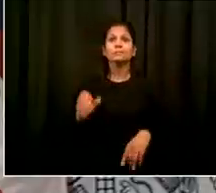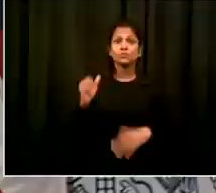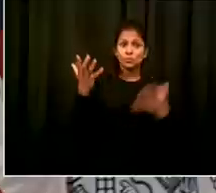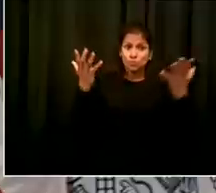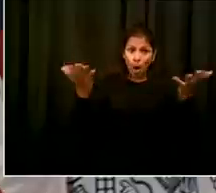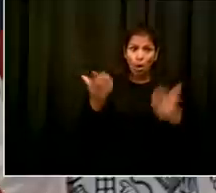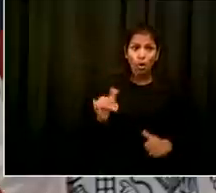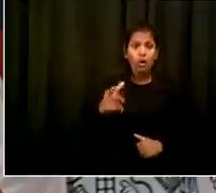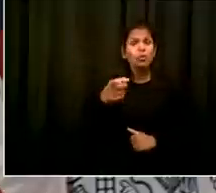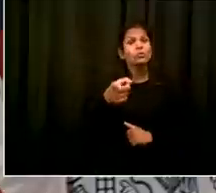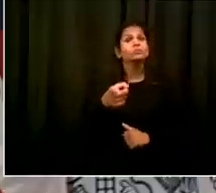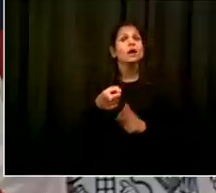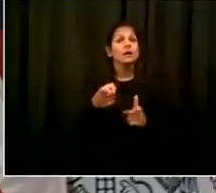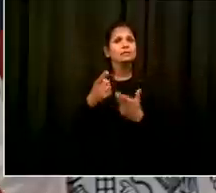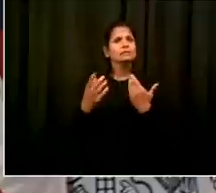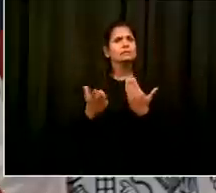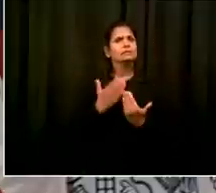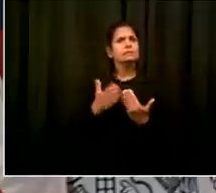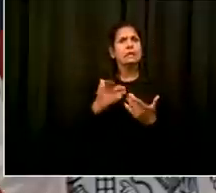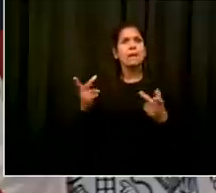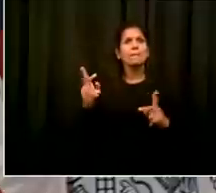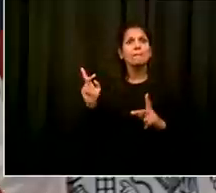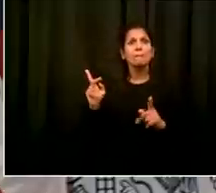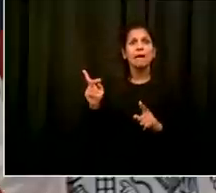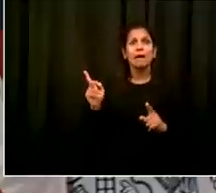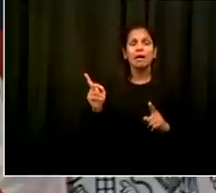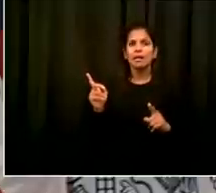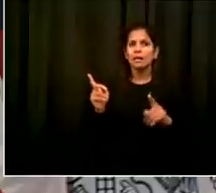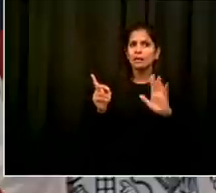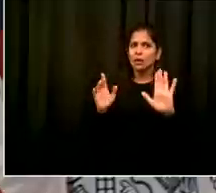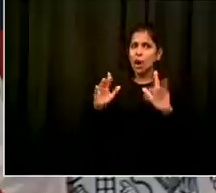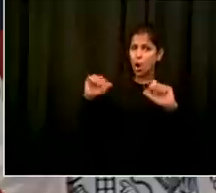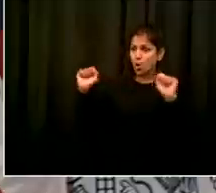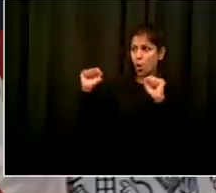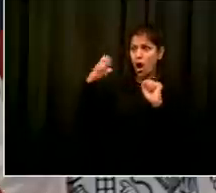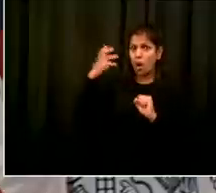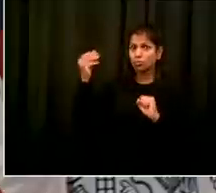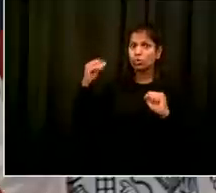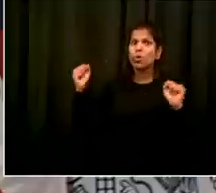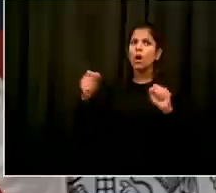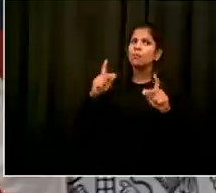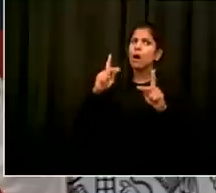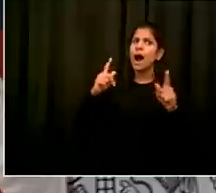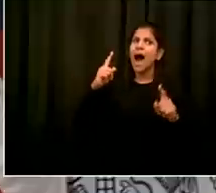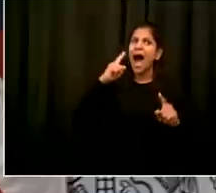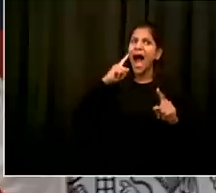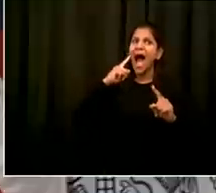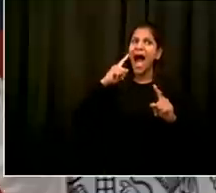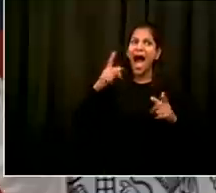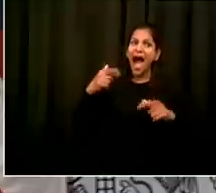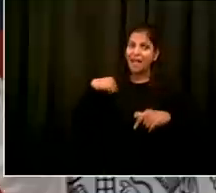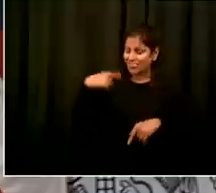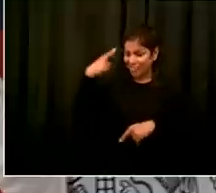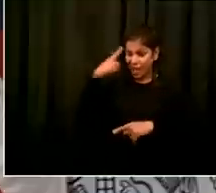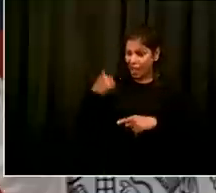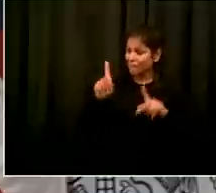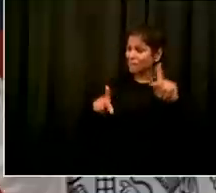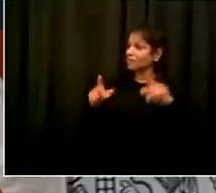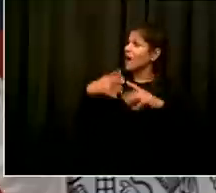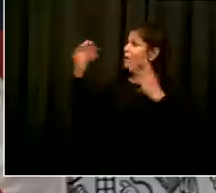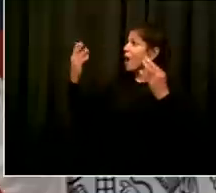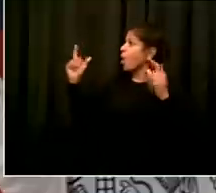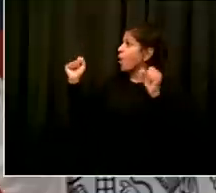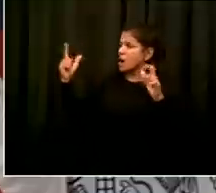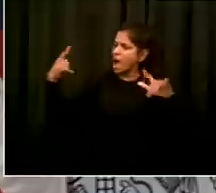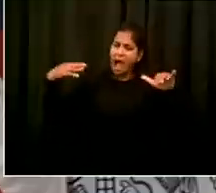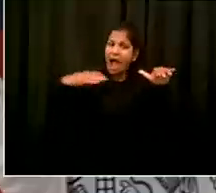large indoor gatherings are not acceptable there are clear rules from the state on this large gatherings are still a problem